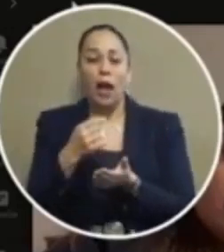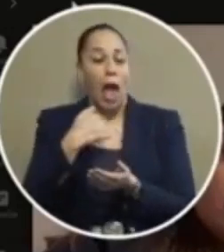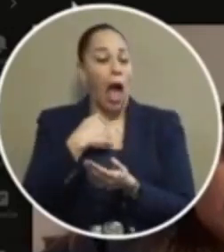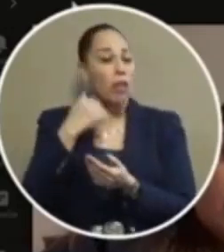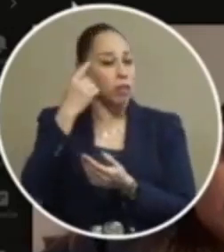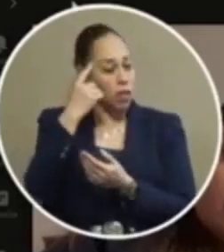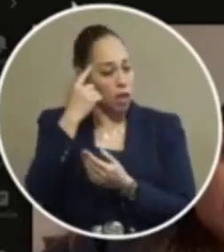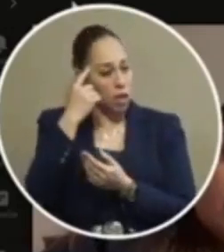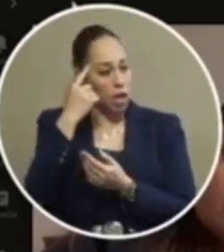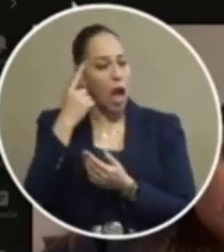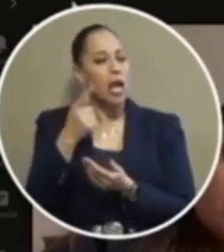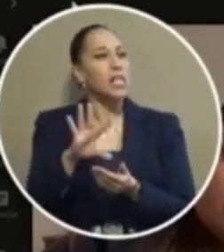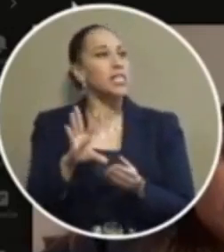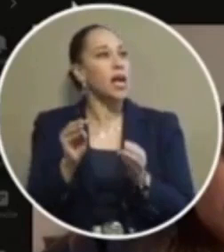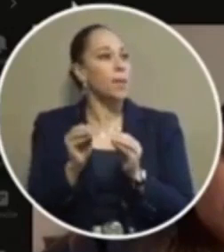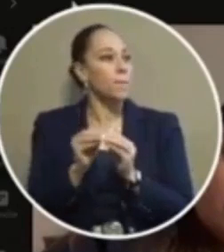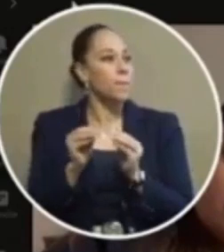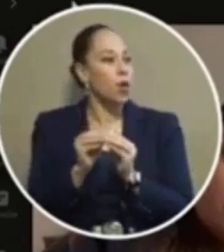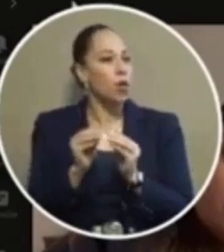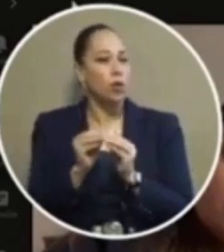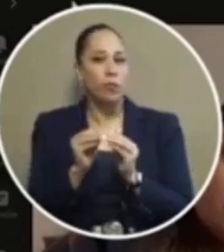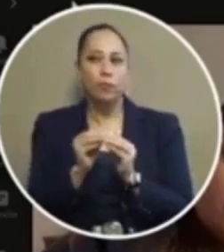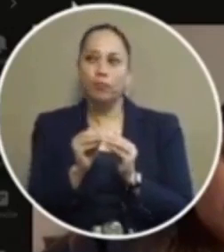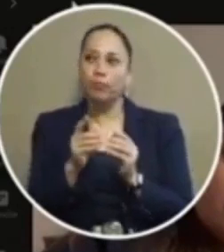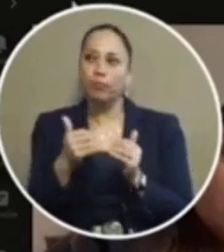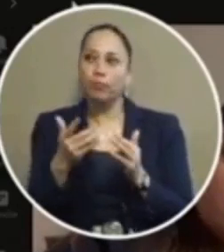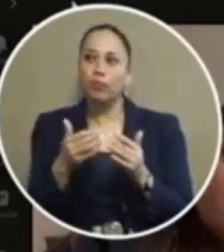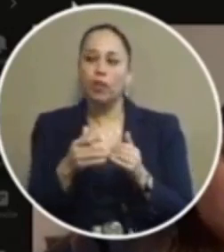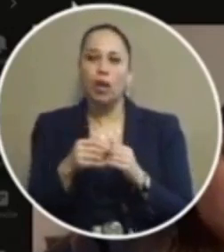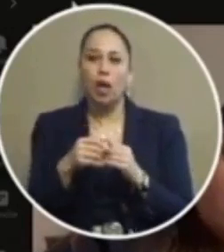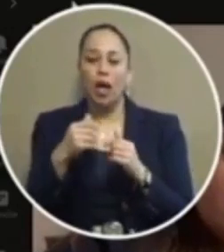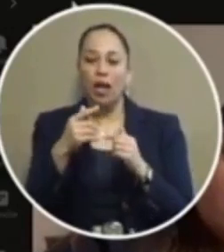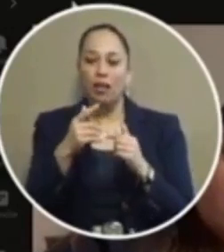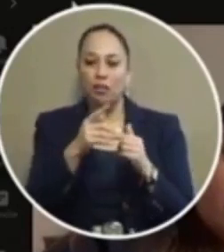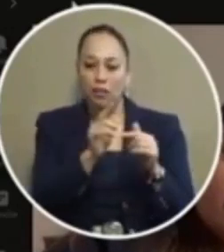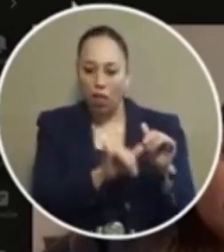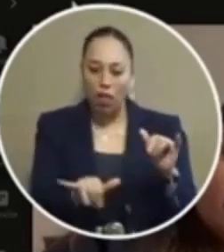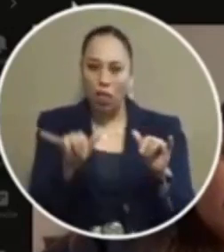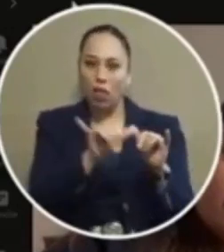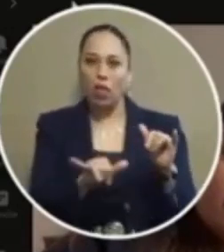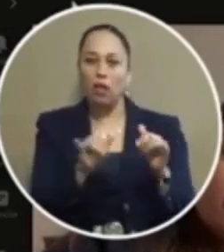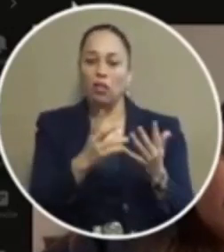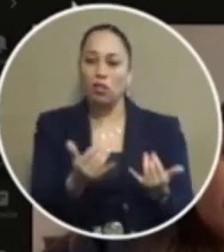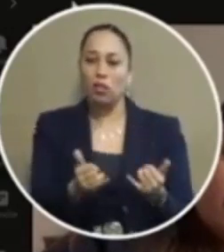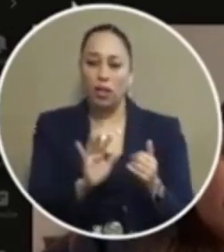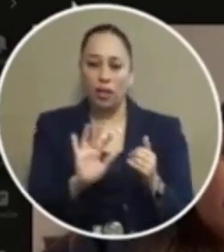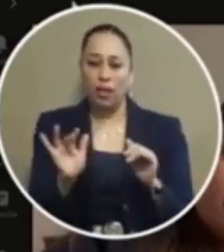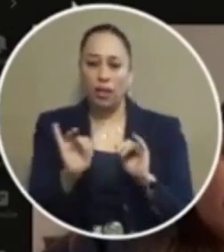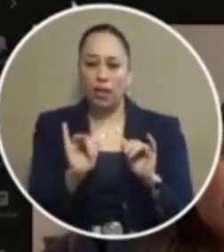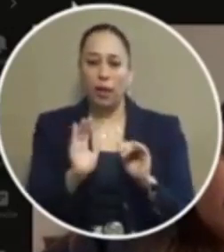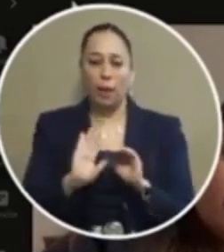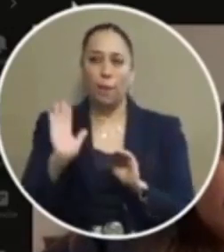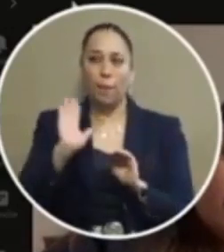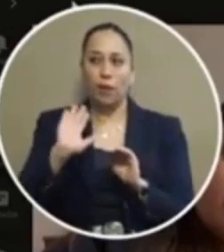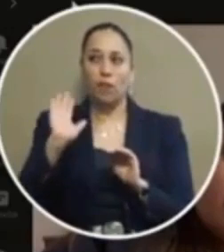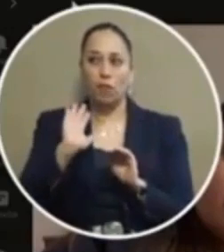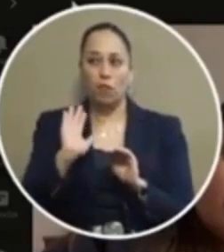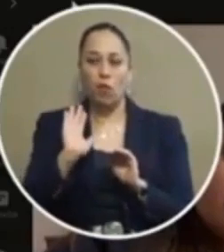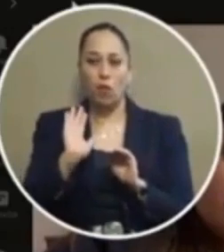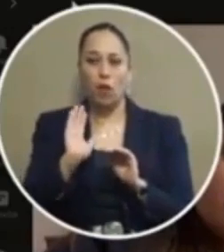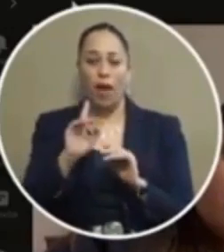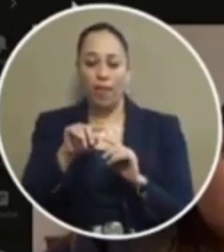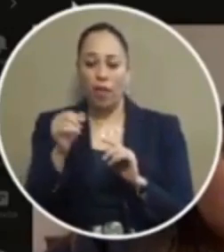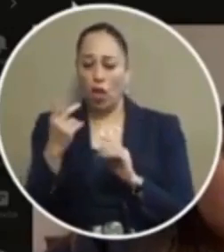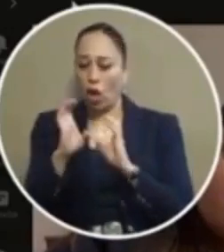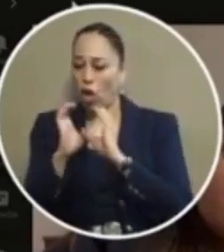it's it's it's more um resounding today than it ever has been in terms of you know because if the other